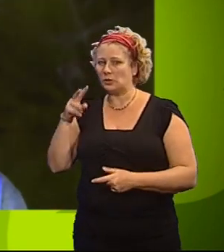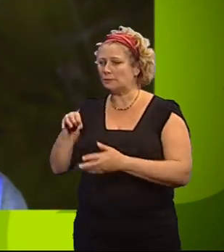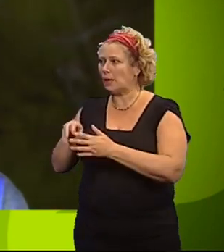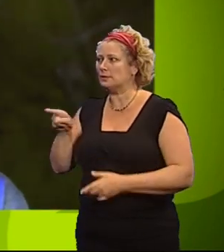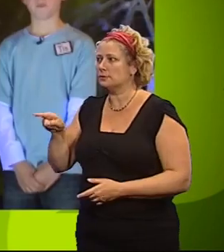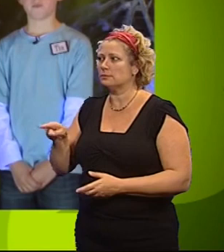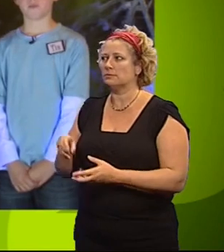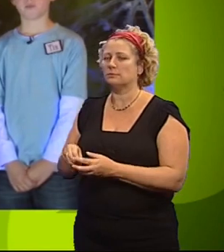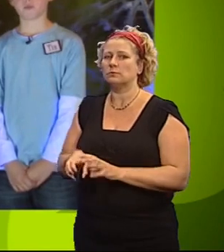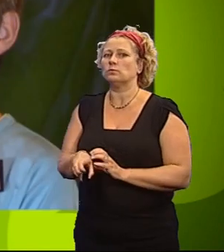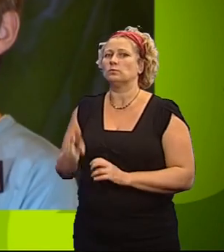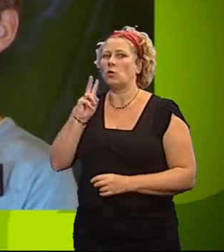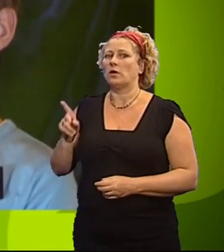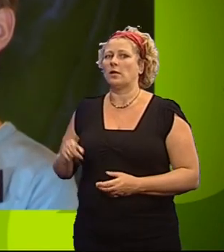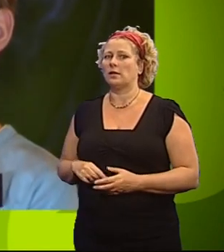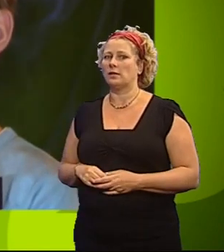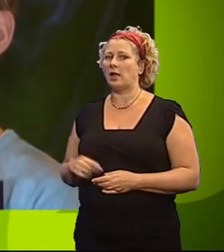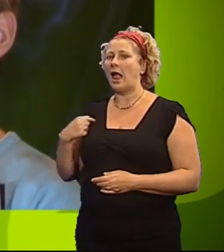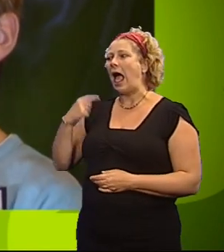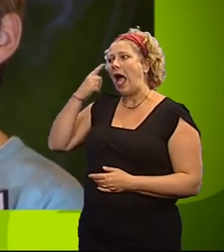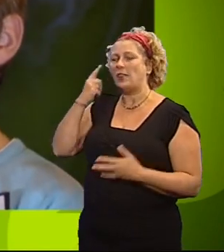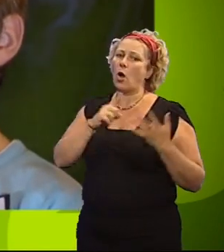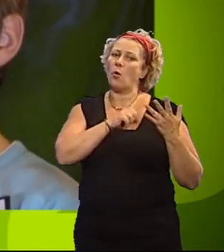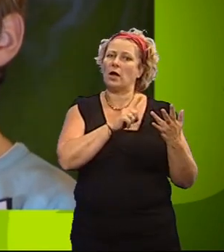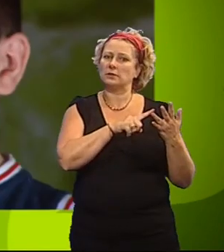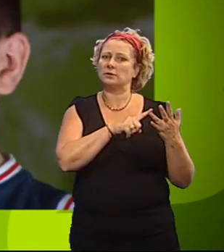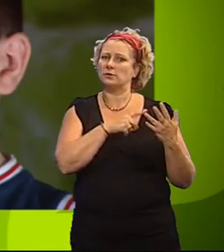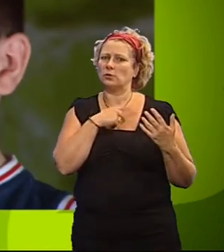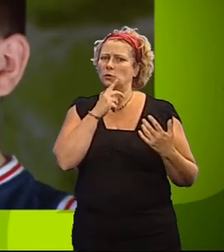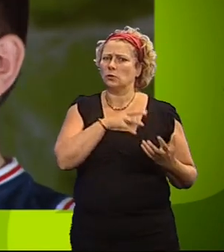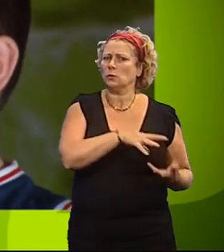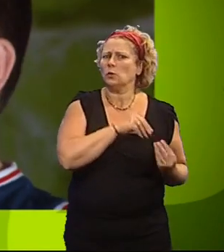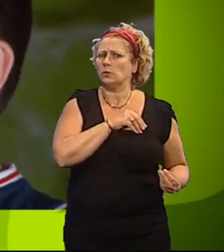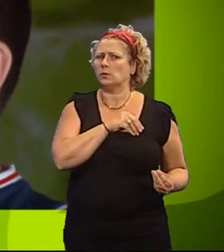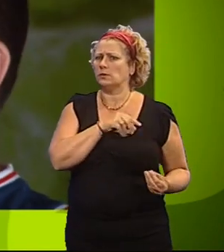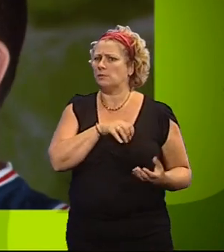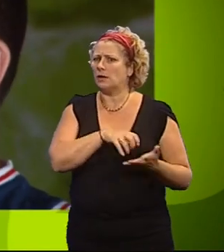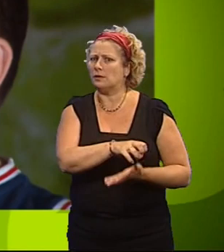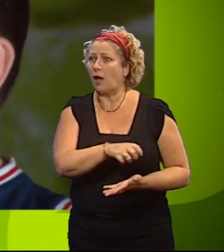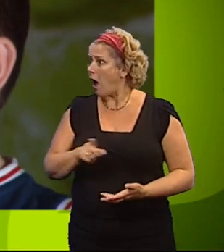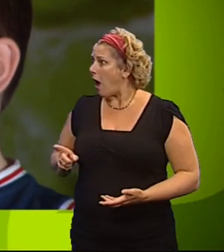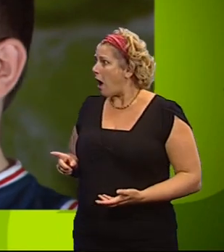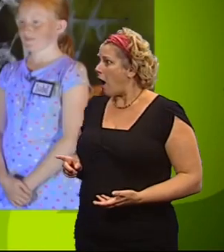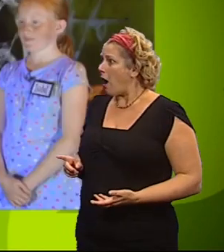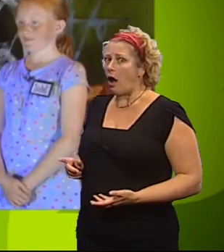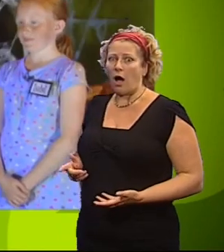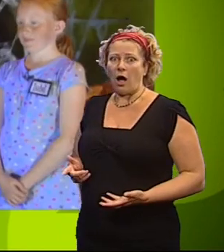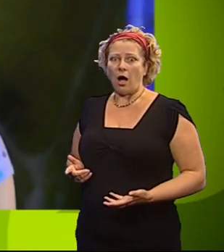in his tube. Tim. I think the saboteur was a waste because I saw him suck up a spider and there's a spider in his tube.